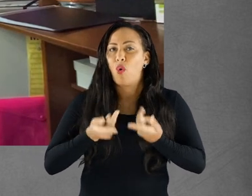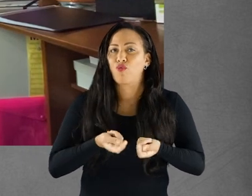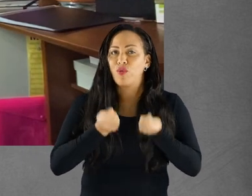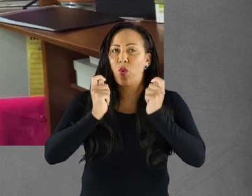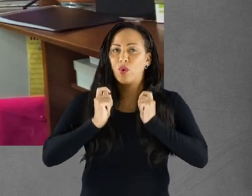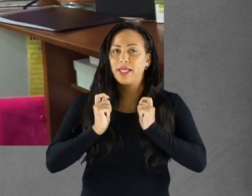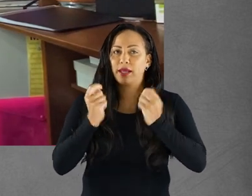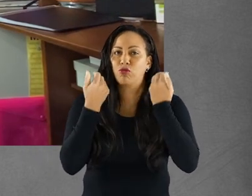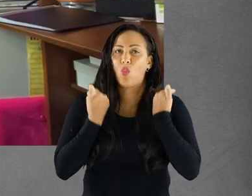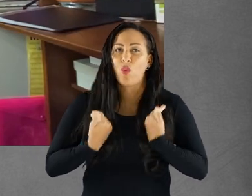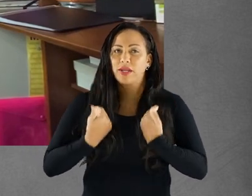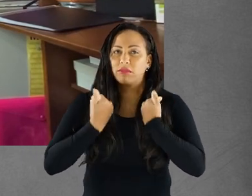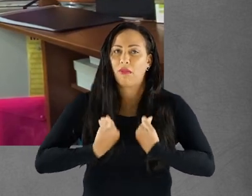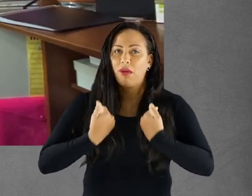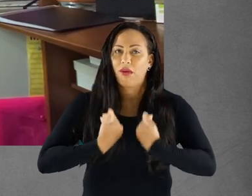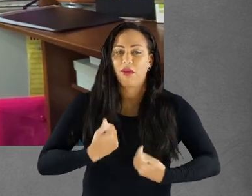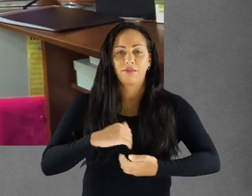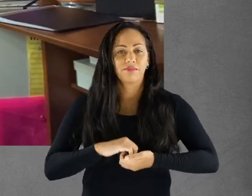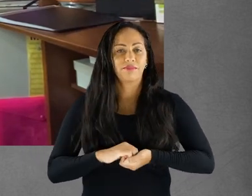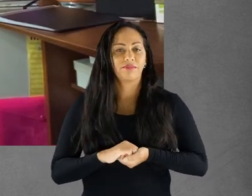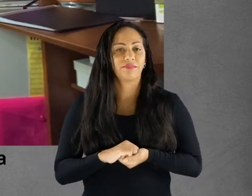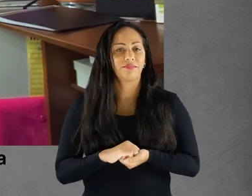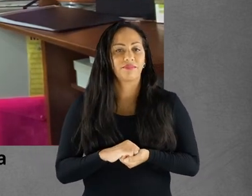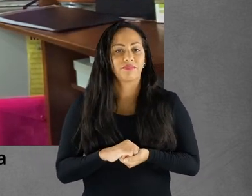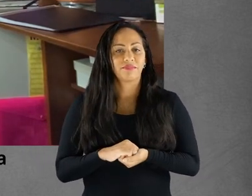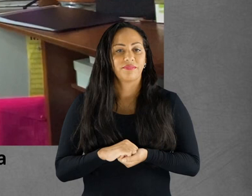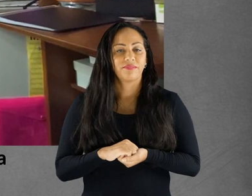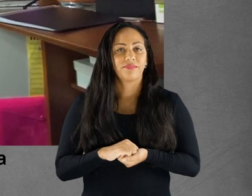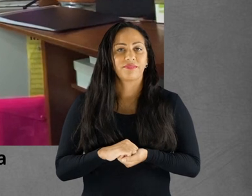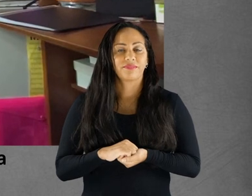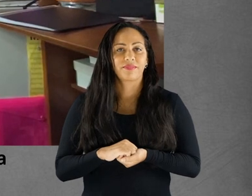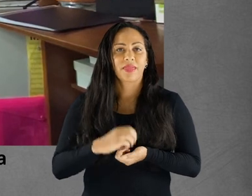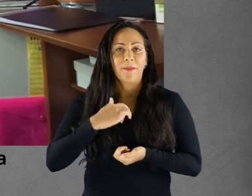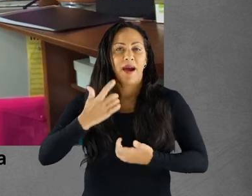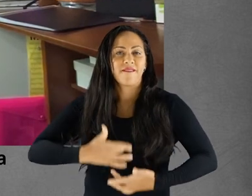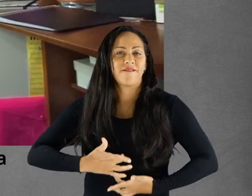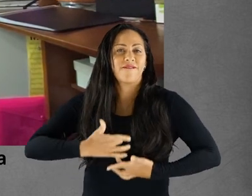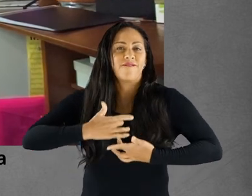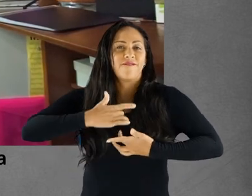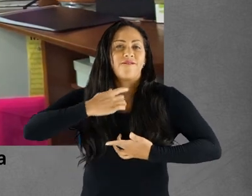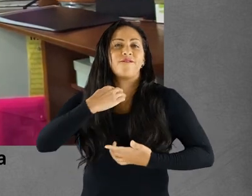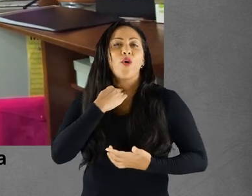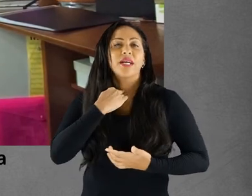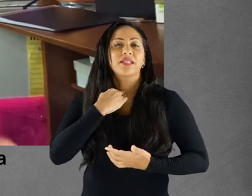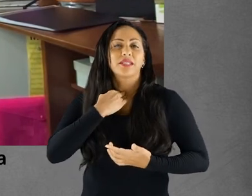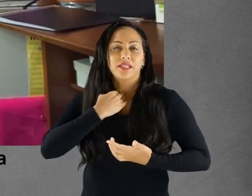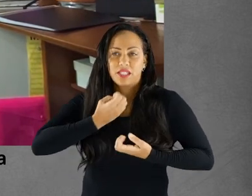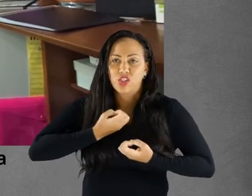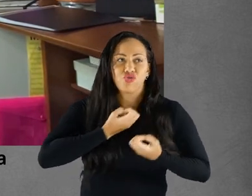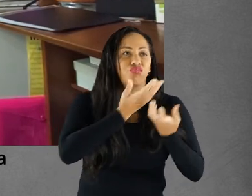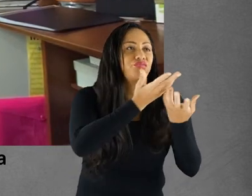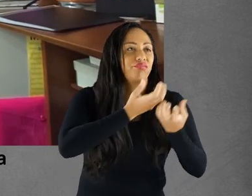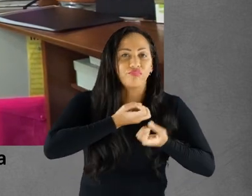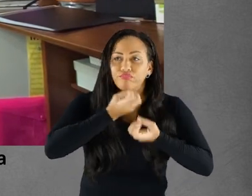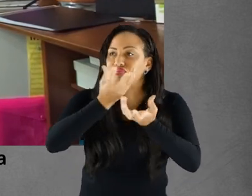I've had for Sharing your voice and views to complete